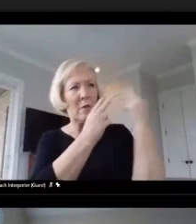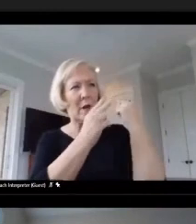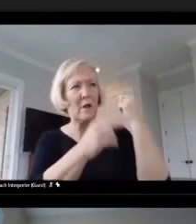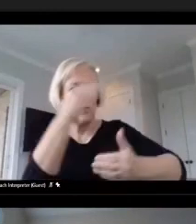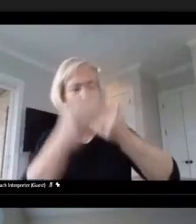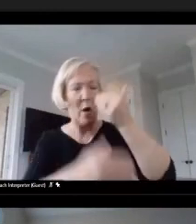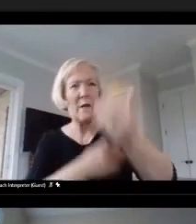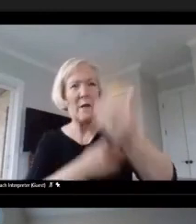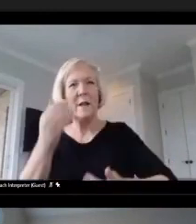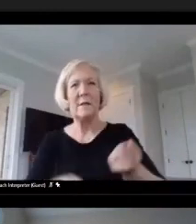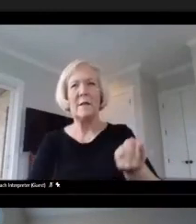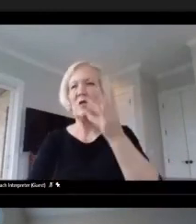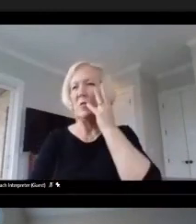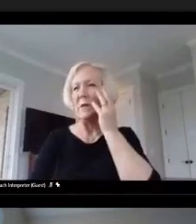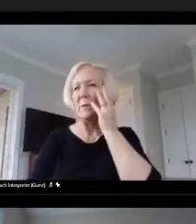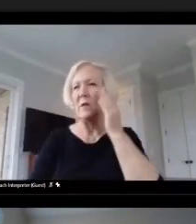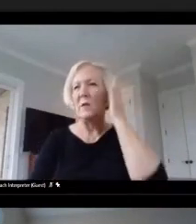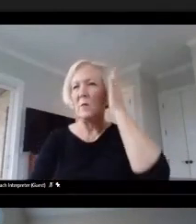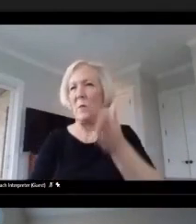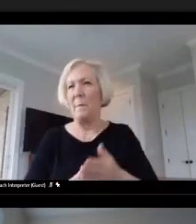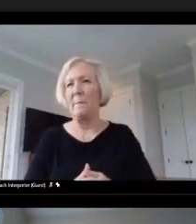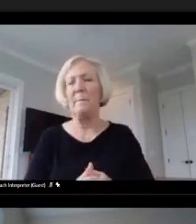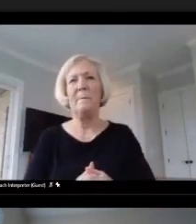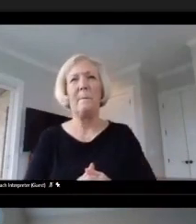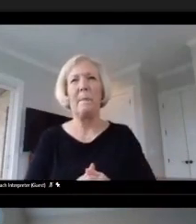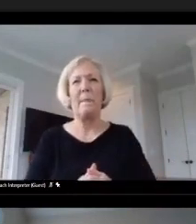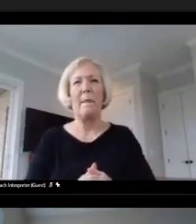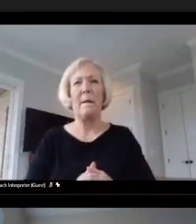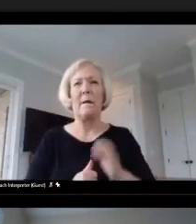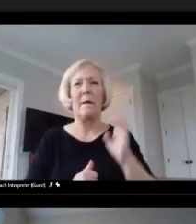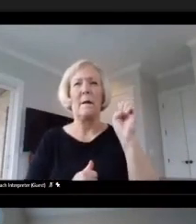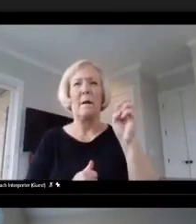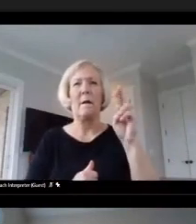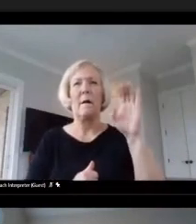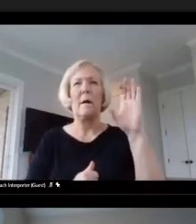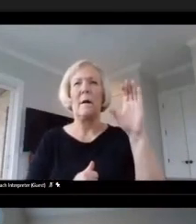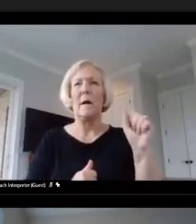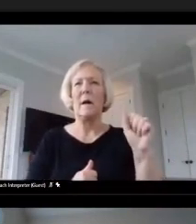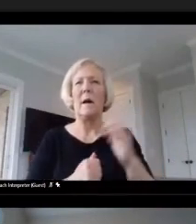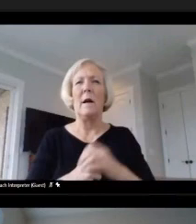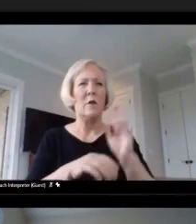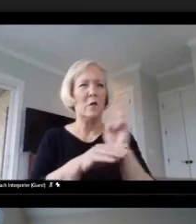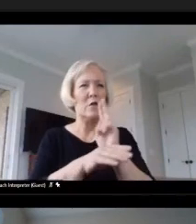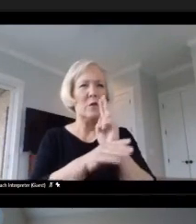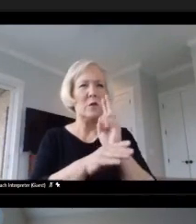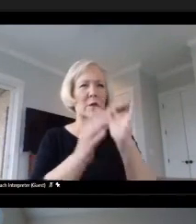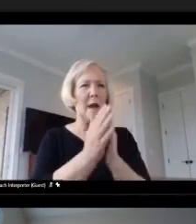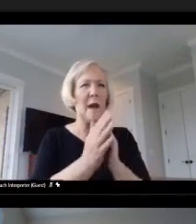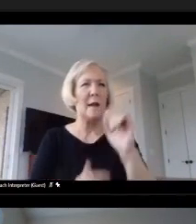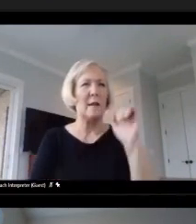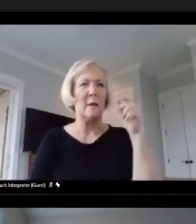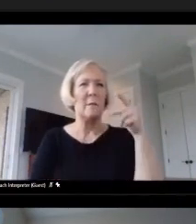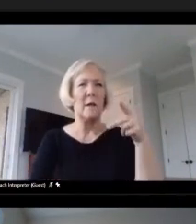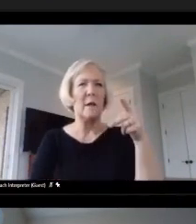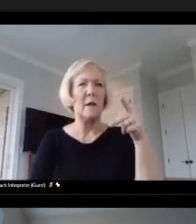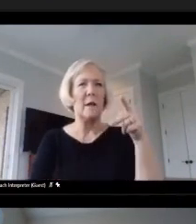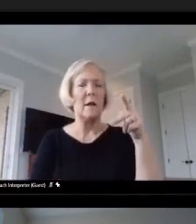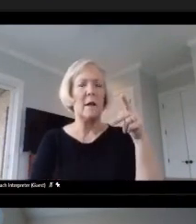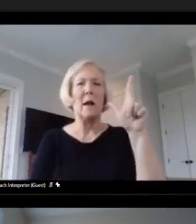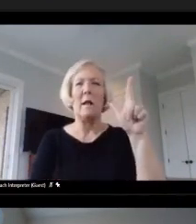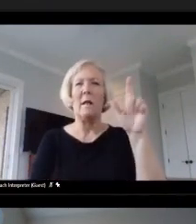Yes. Erica, have you used Atlas with your, with the candidates that you work with as a PLF, as a professional learning facilitator?